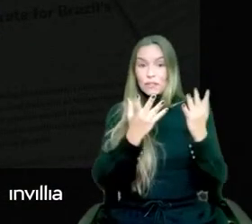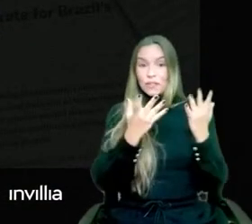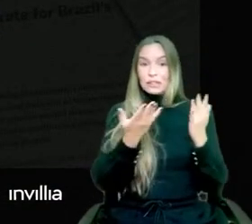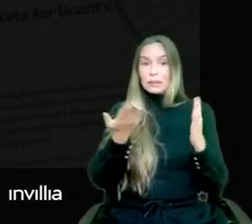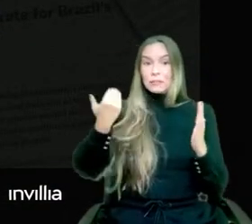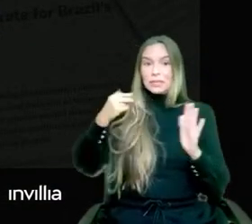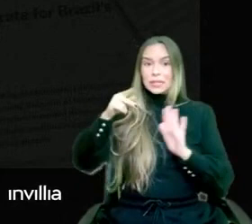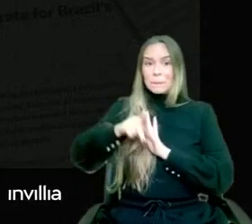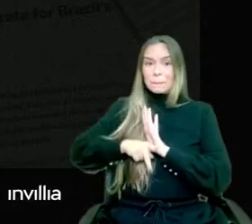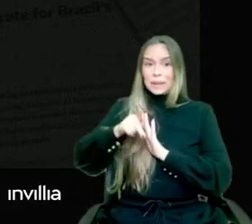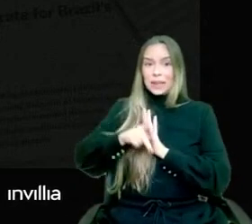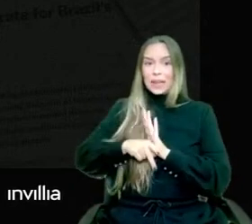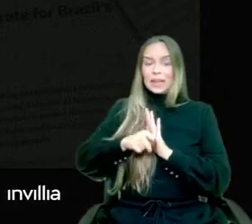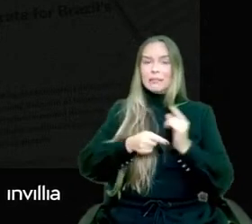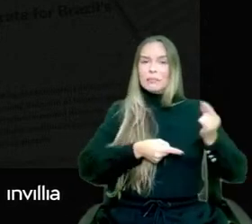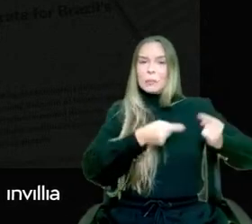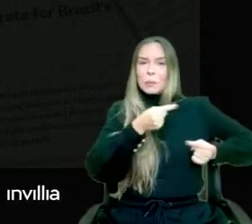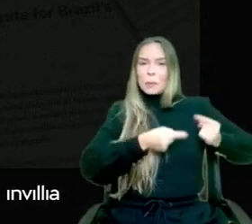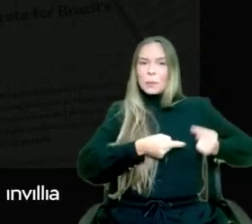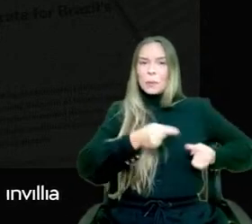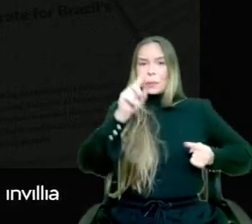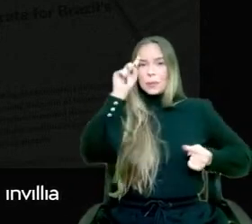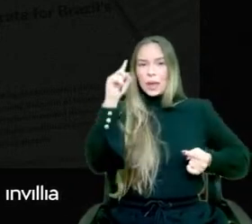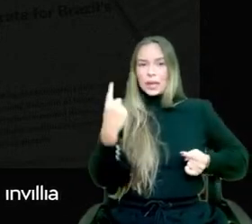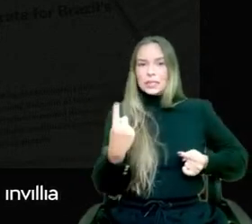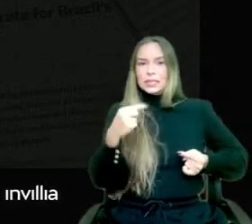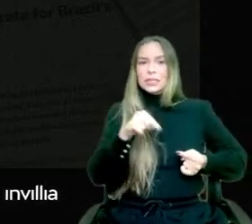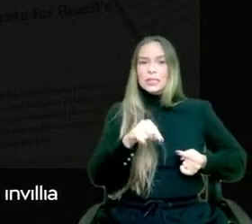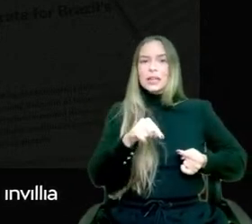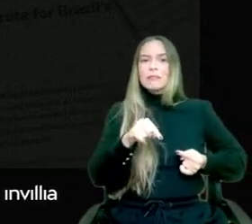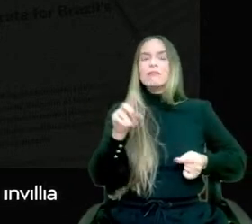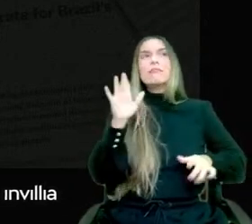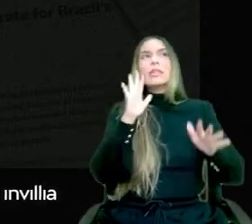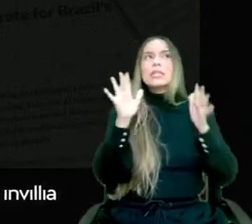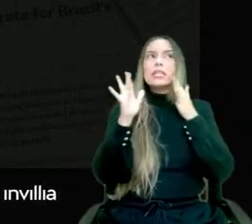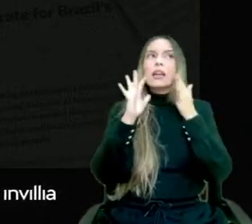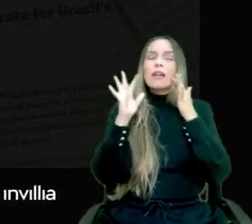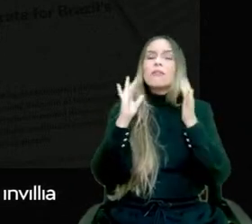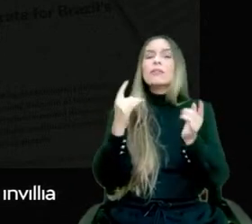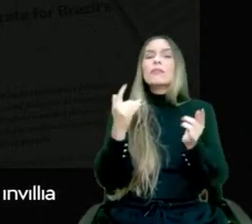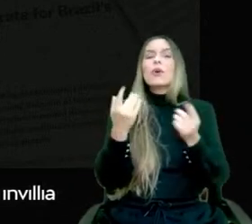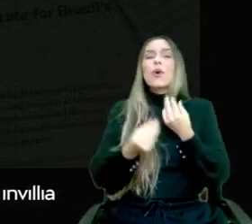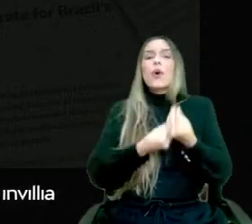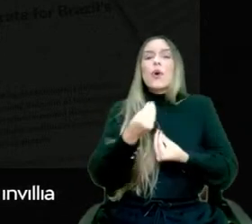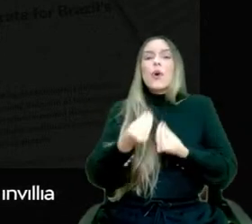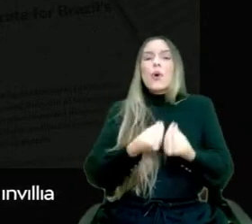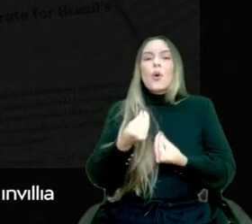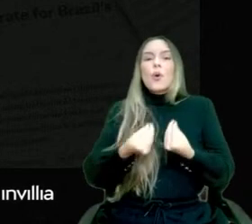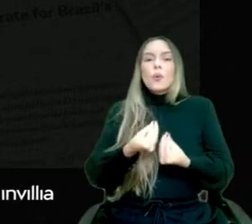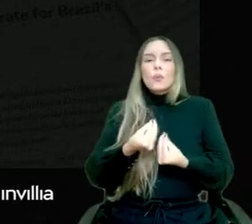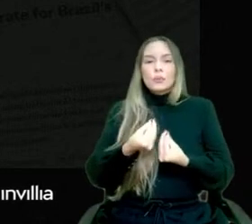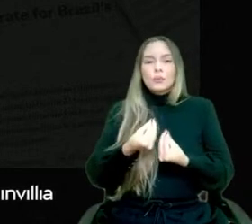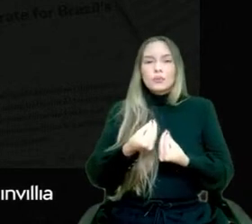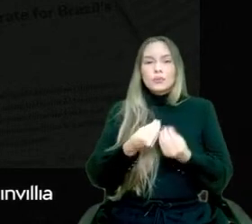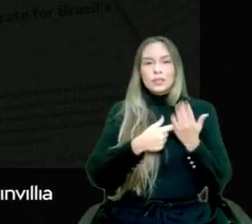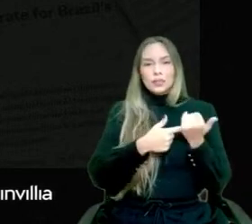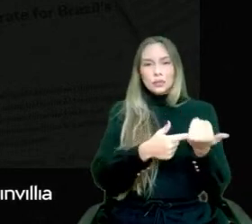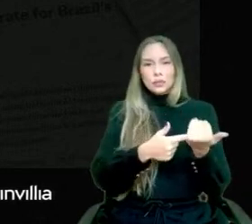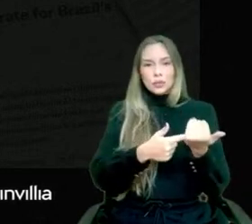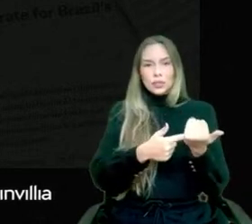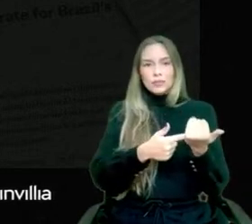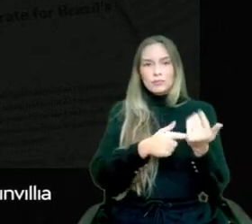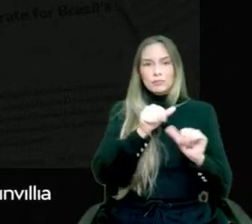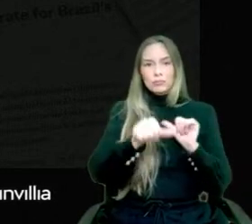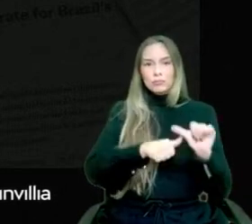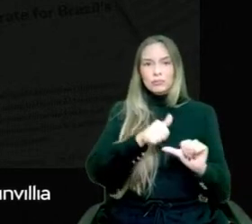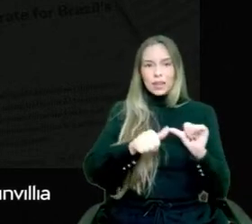ideas, to think about and reimagine technology. The North Summit